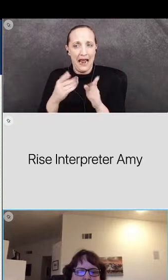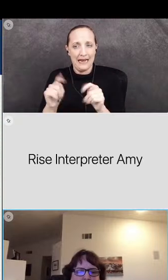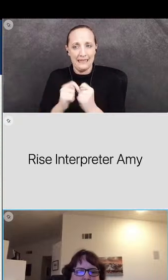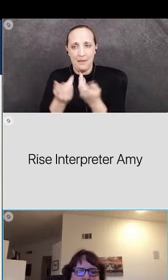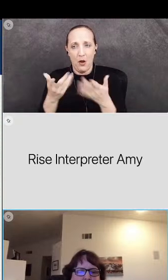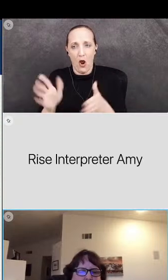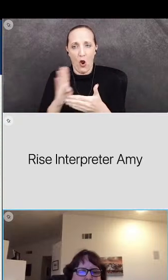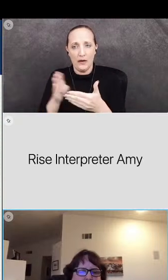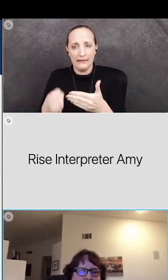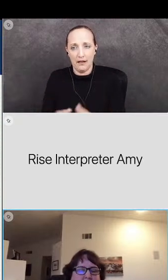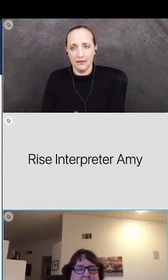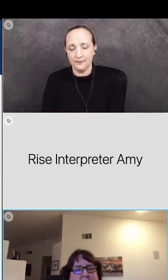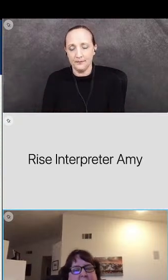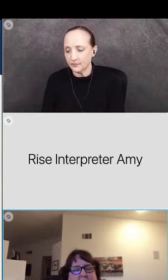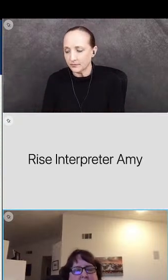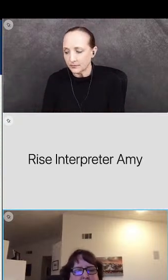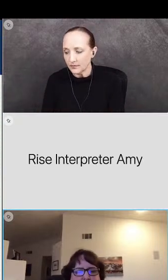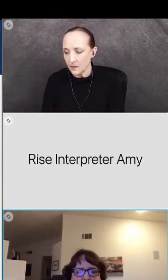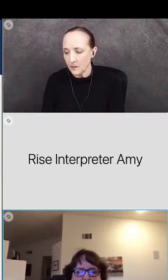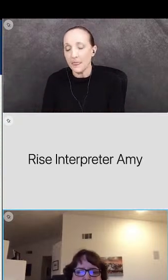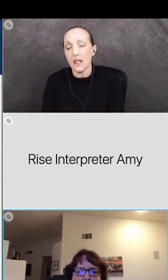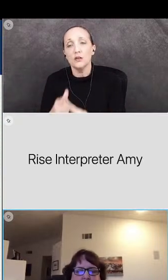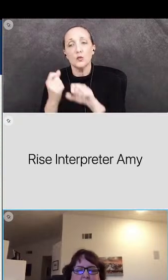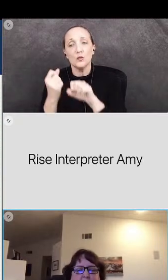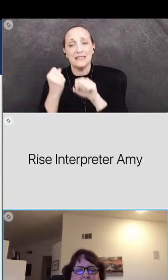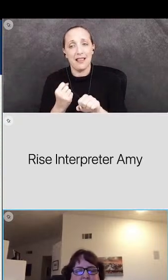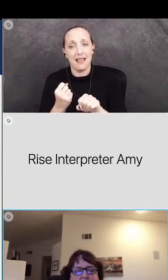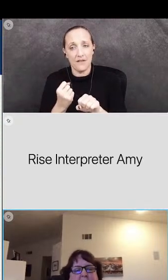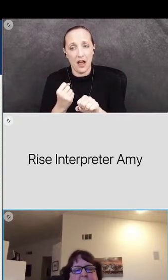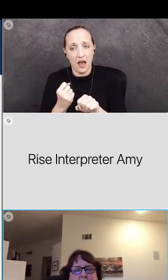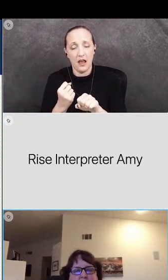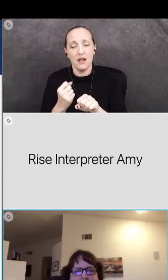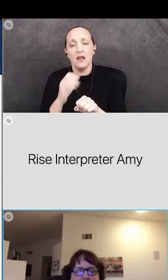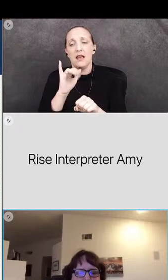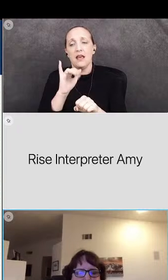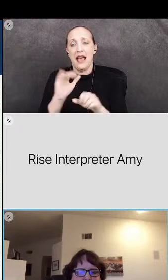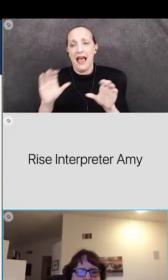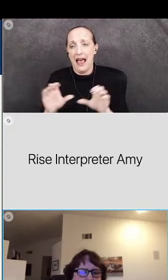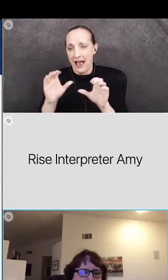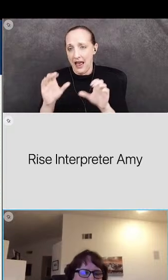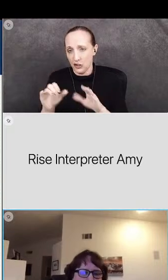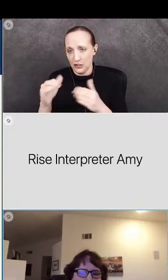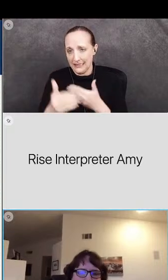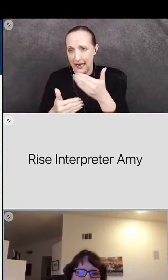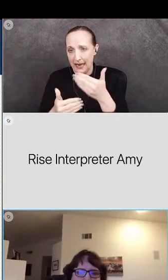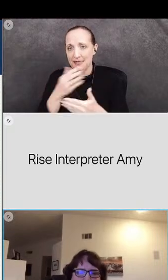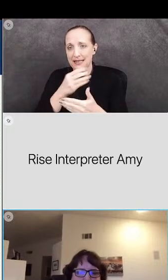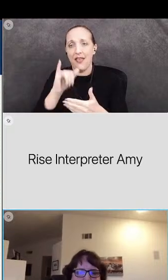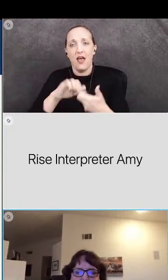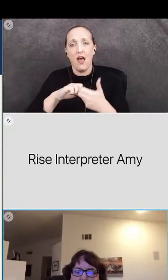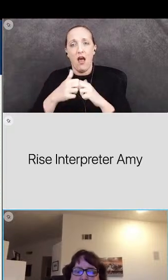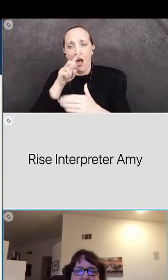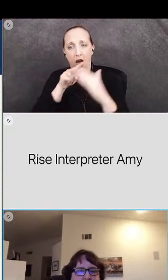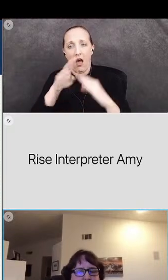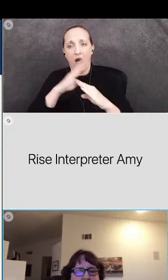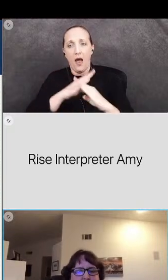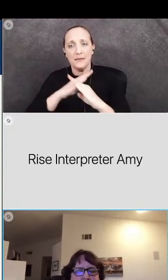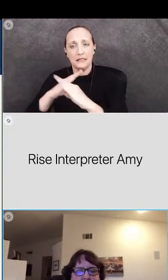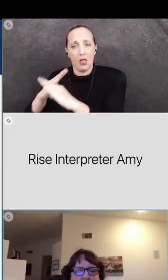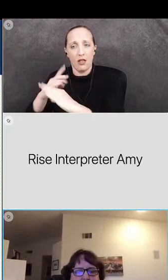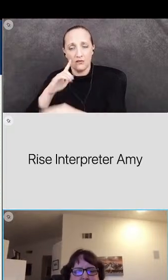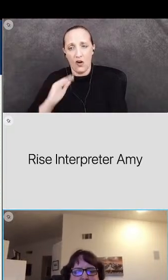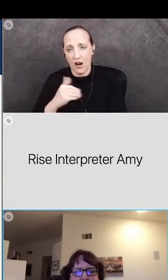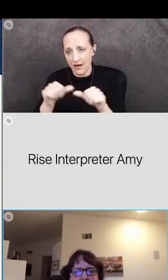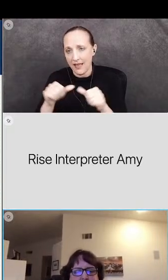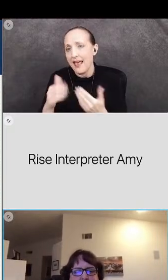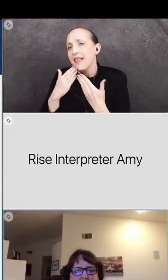and to solidify the action steps and the obstacles to completing this priority area i would like to thank everyone